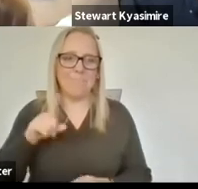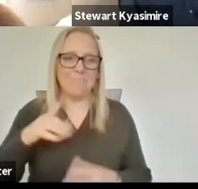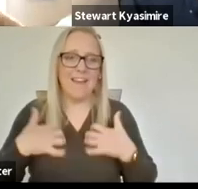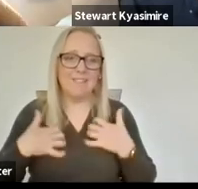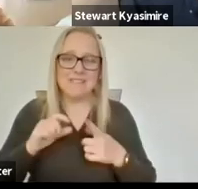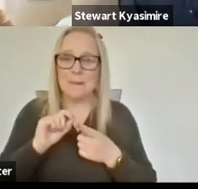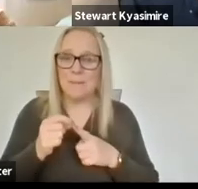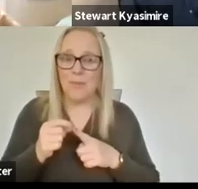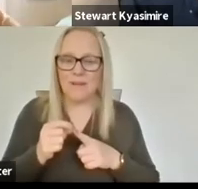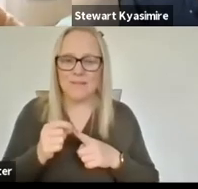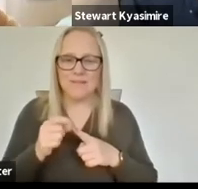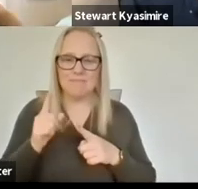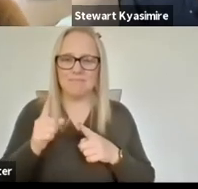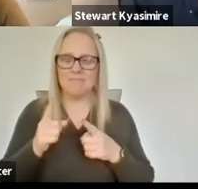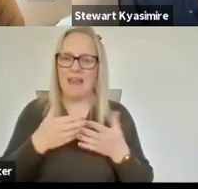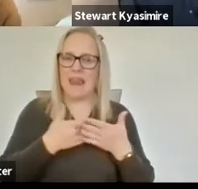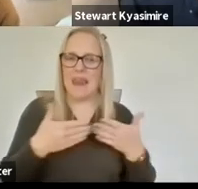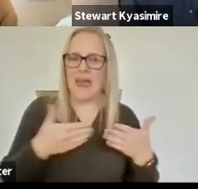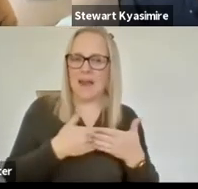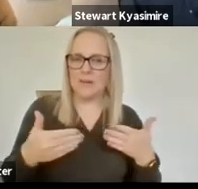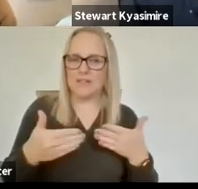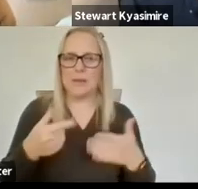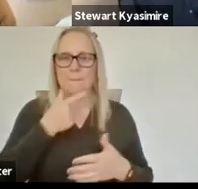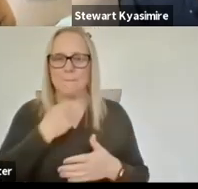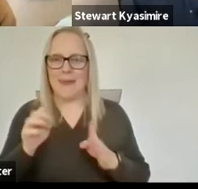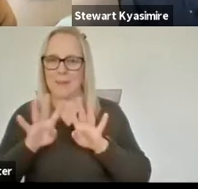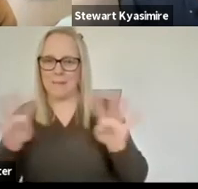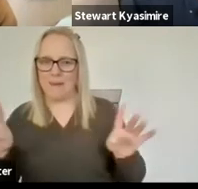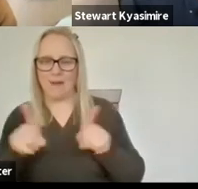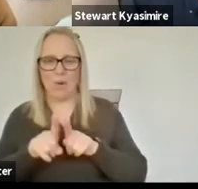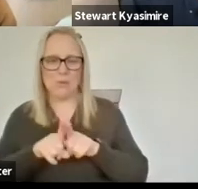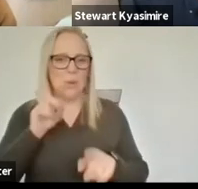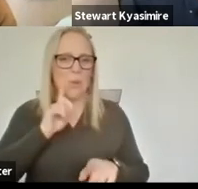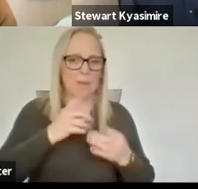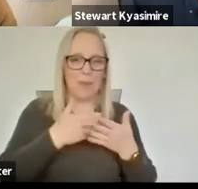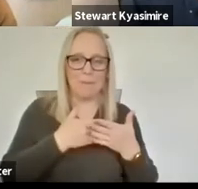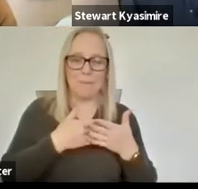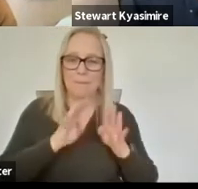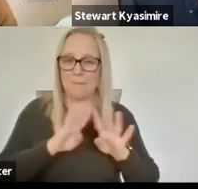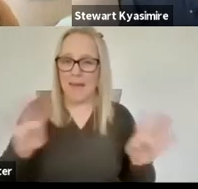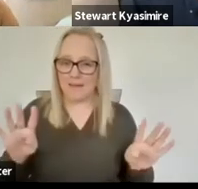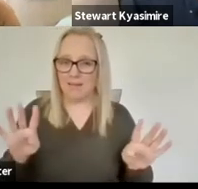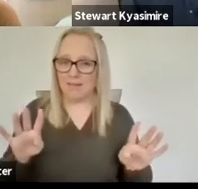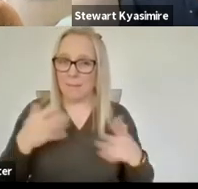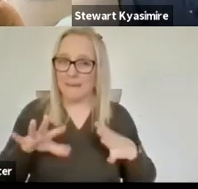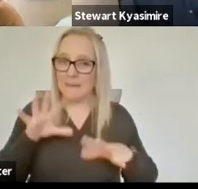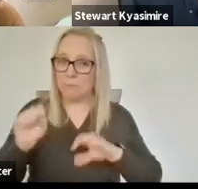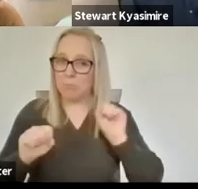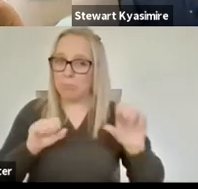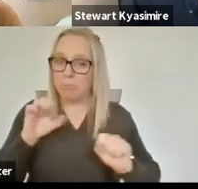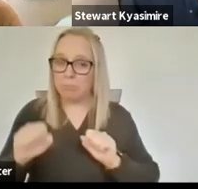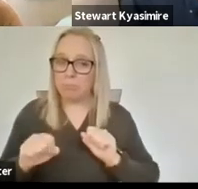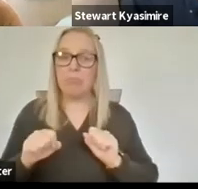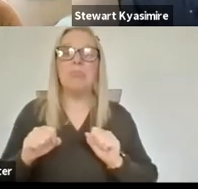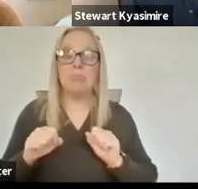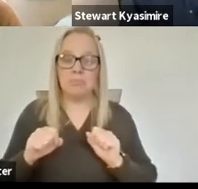difference in language between the men on the panel and the women on the panel is that something that you have picked up yourselves um so